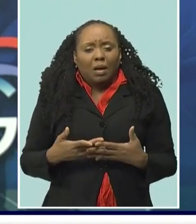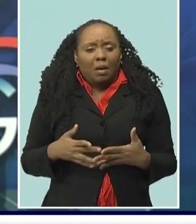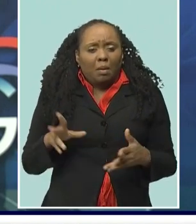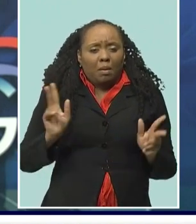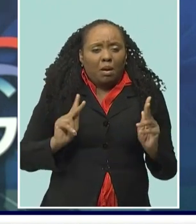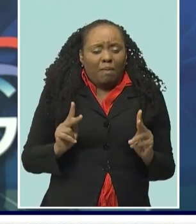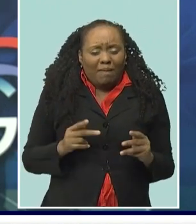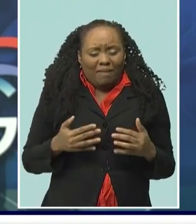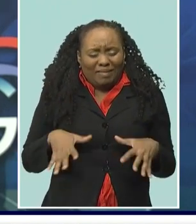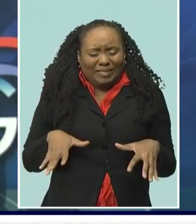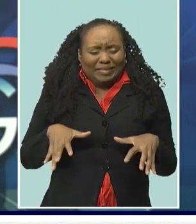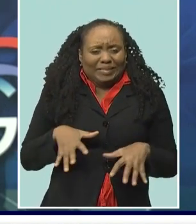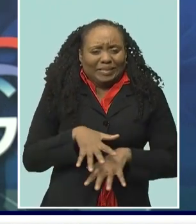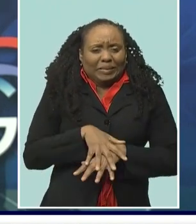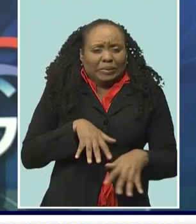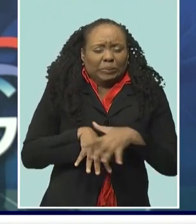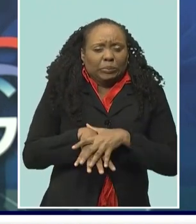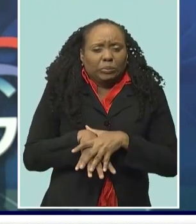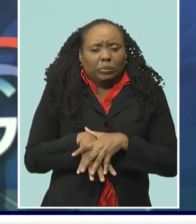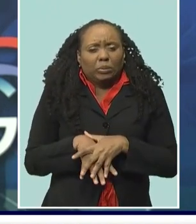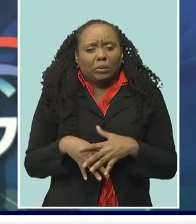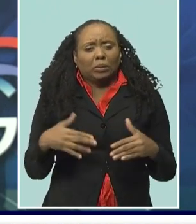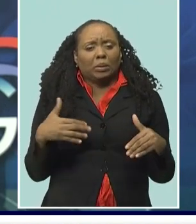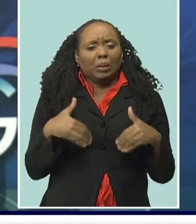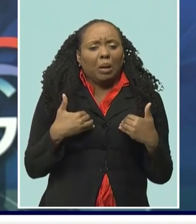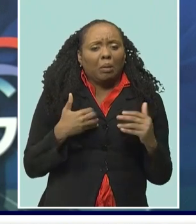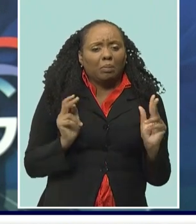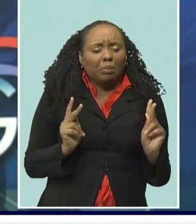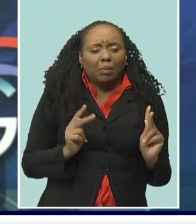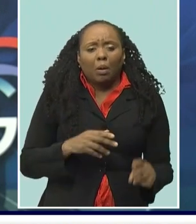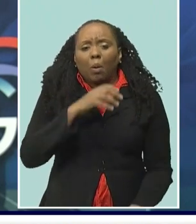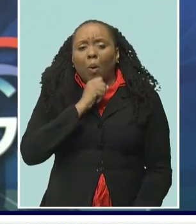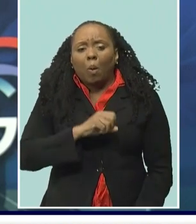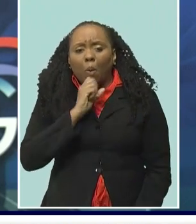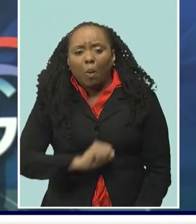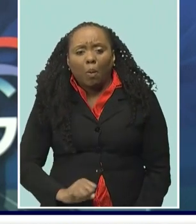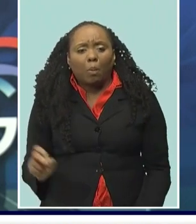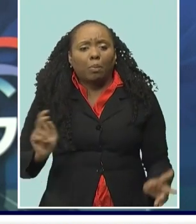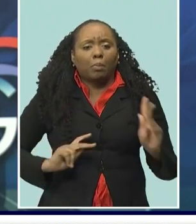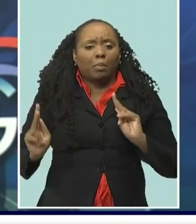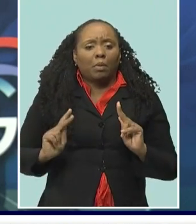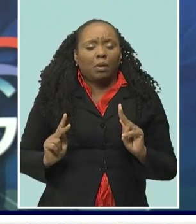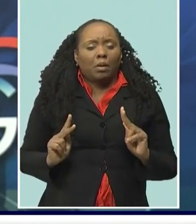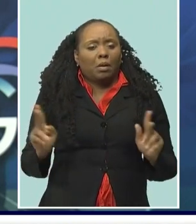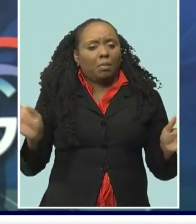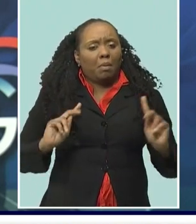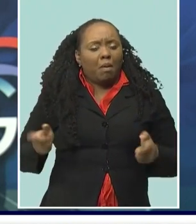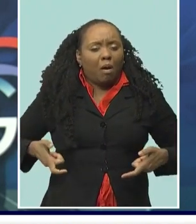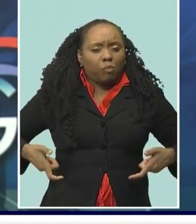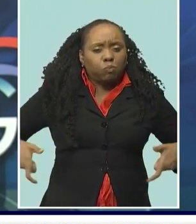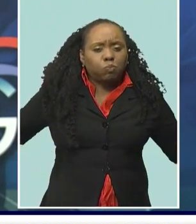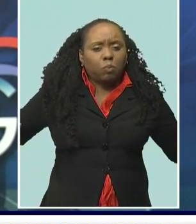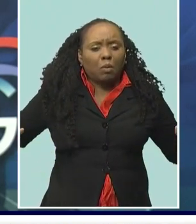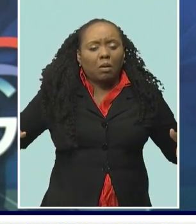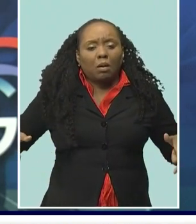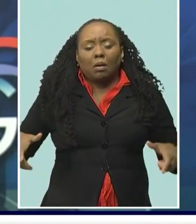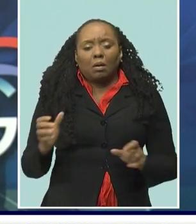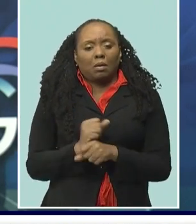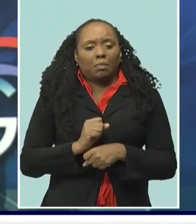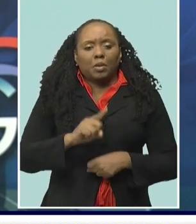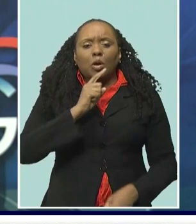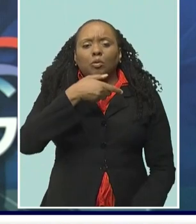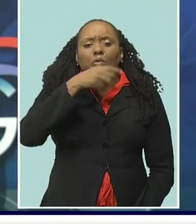risk include the very young, the elderly, and people who are obese. He wants people to ensure they consume adequate amounts of fluid.